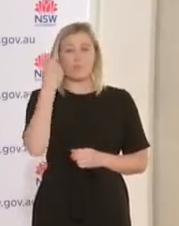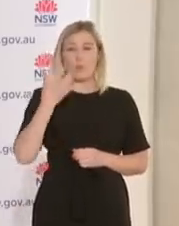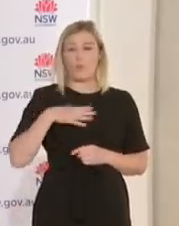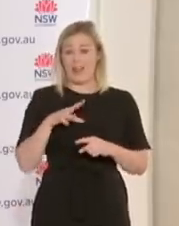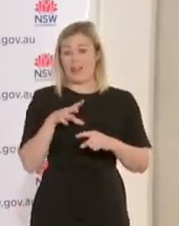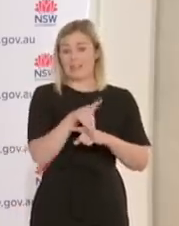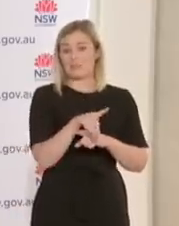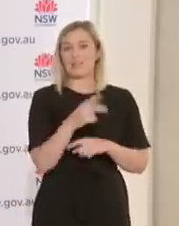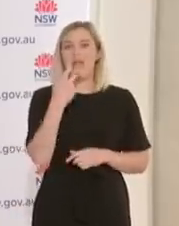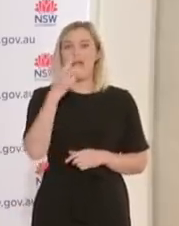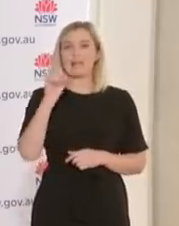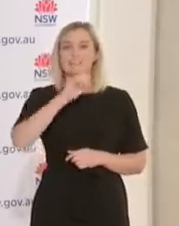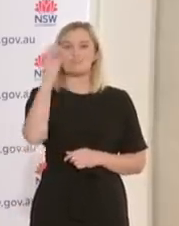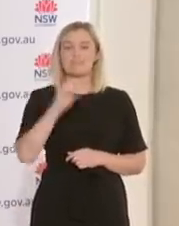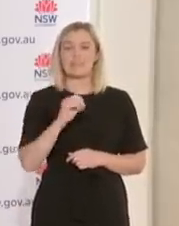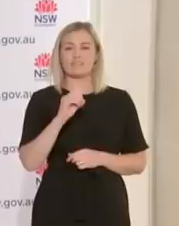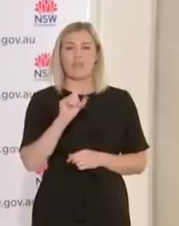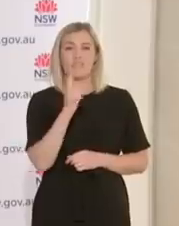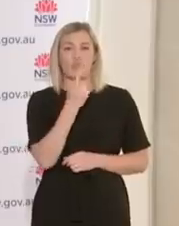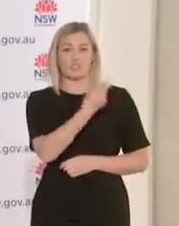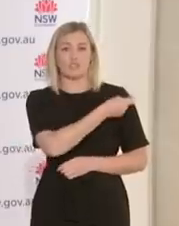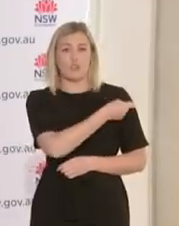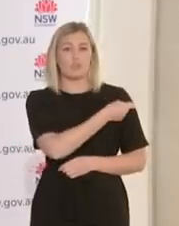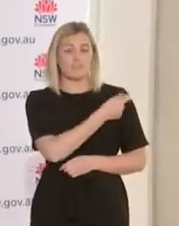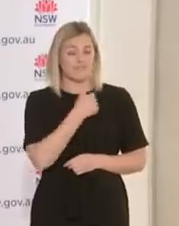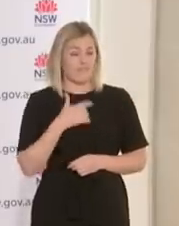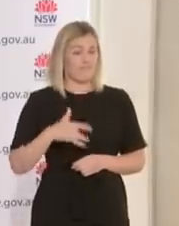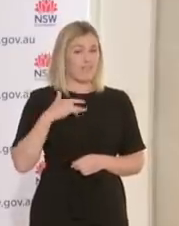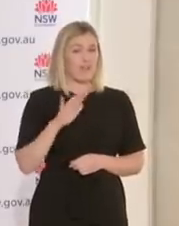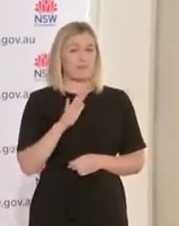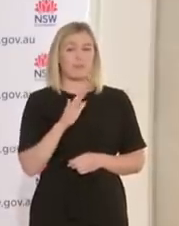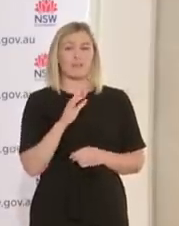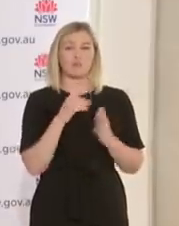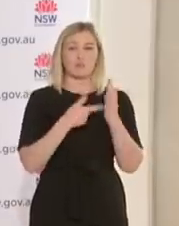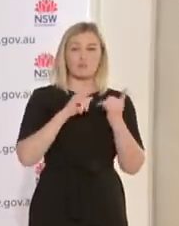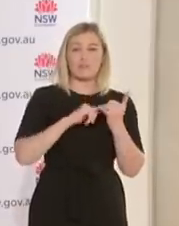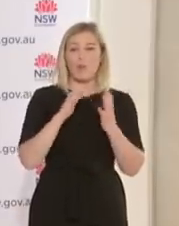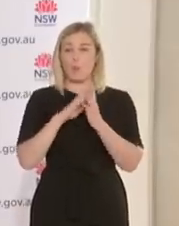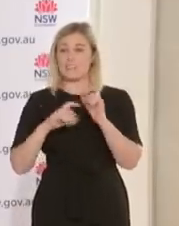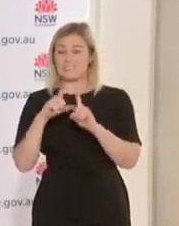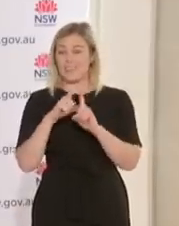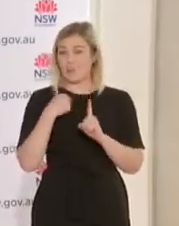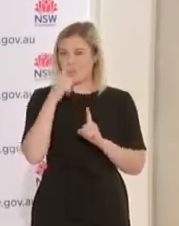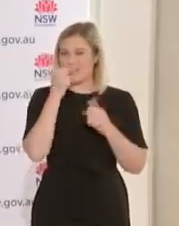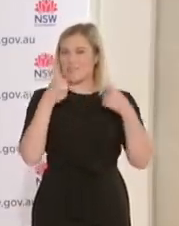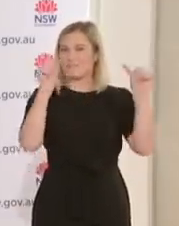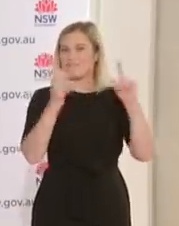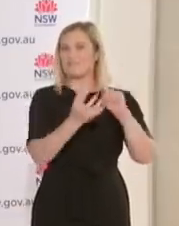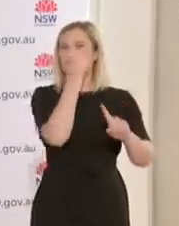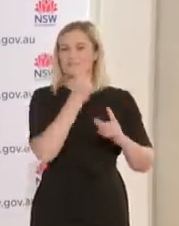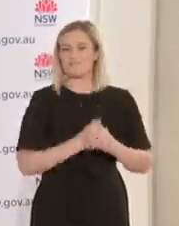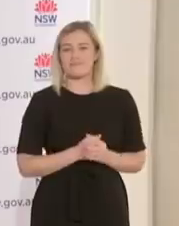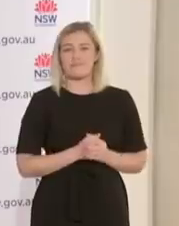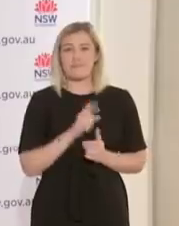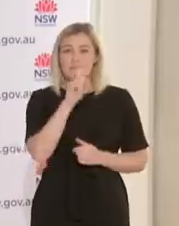and I'm confident we'll get there around Tuesday or Wednesday. And then my challenge to the New South Wales community is let's get to 90